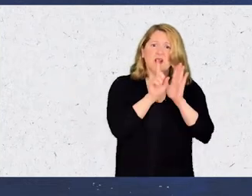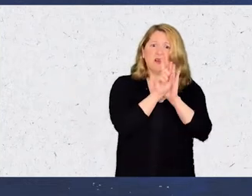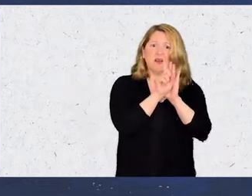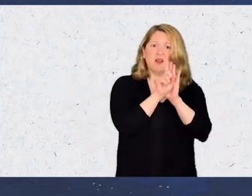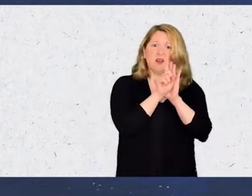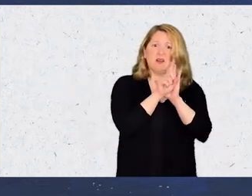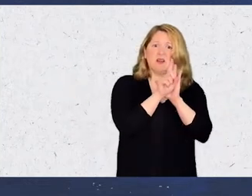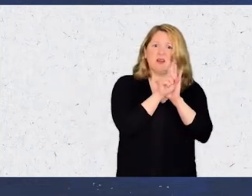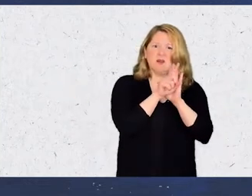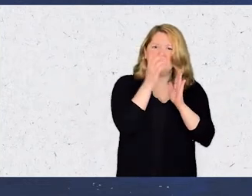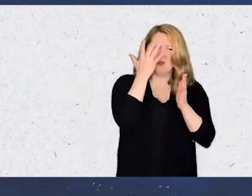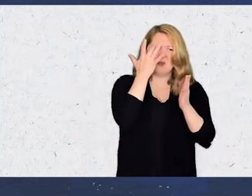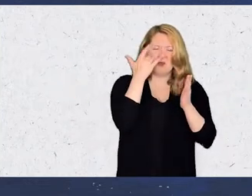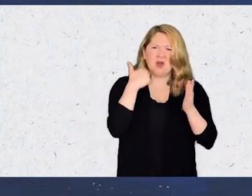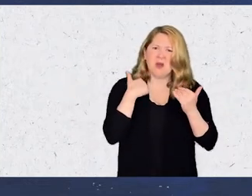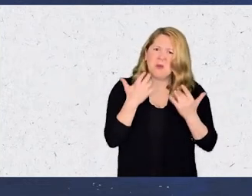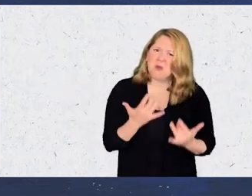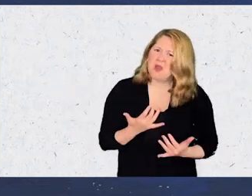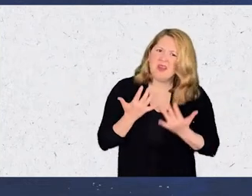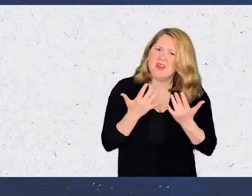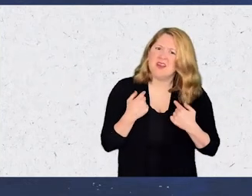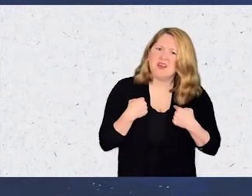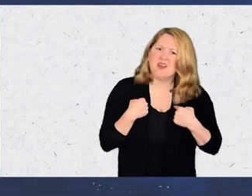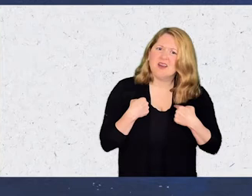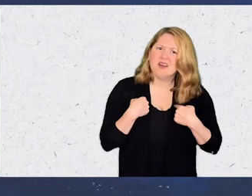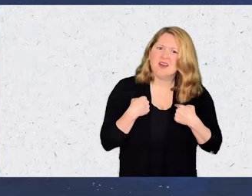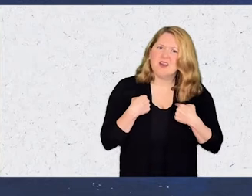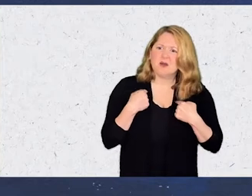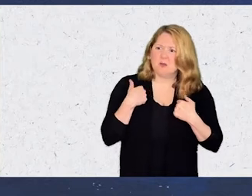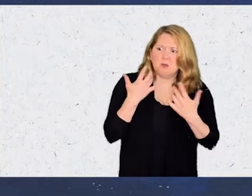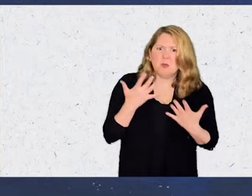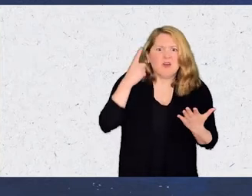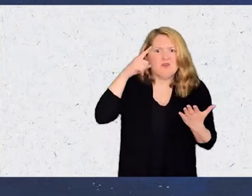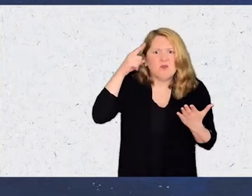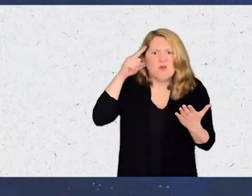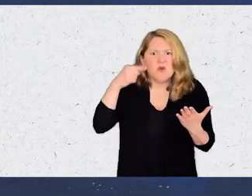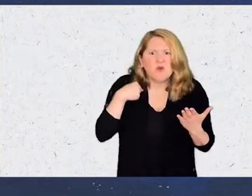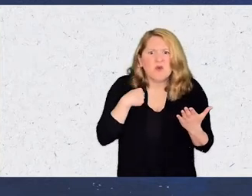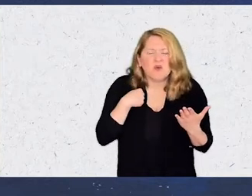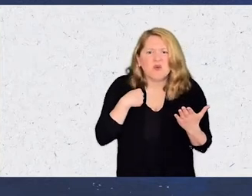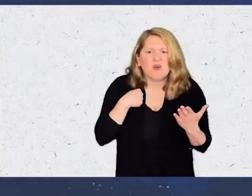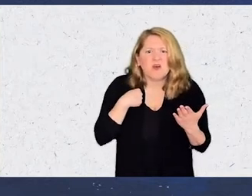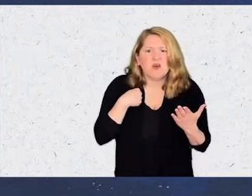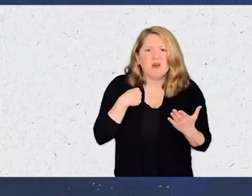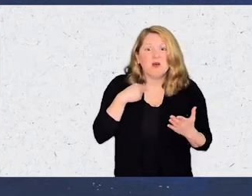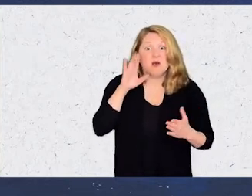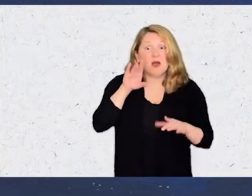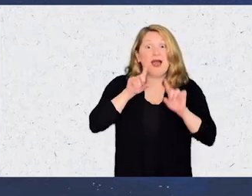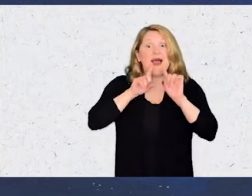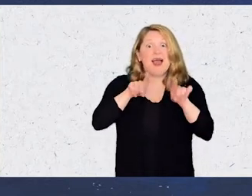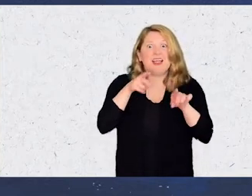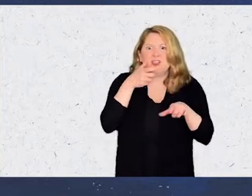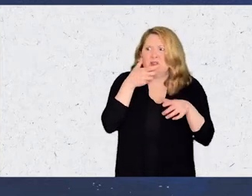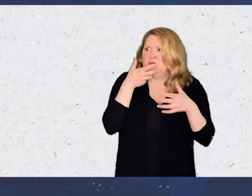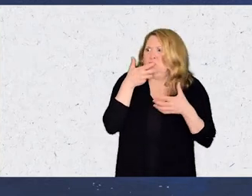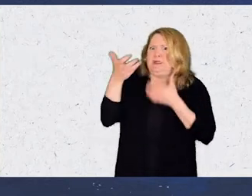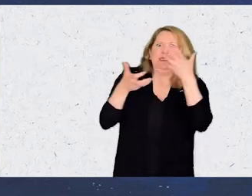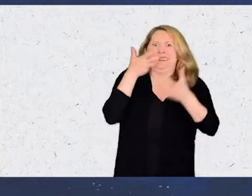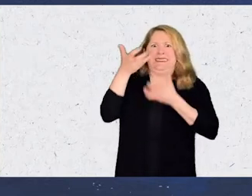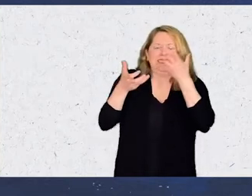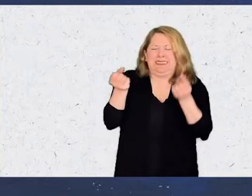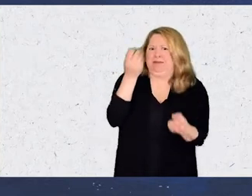But why am I waiting? What am I waiting for? The answers come screaming,